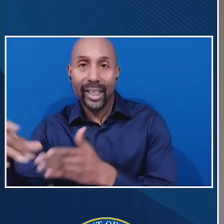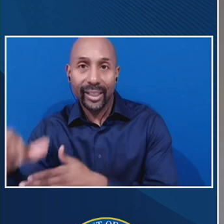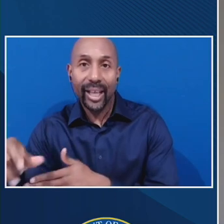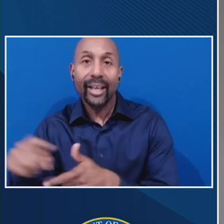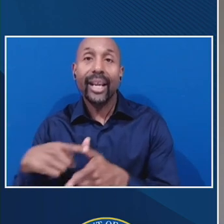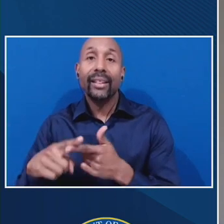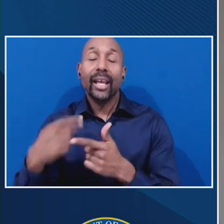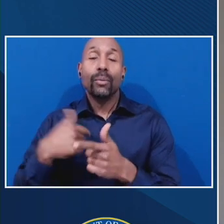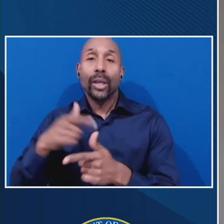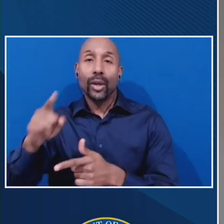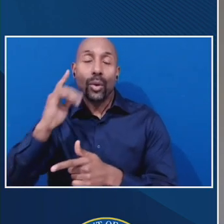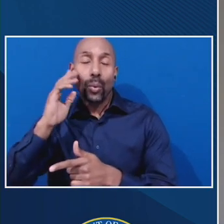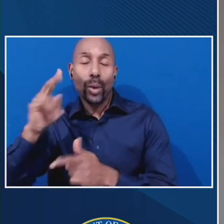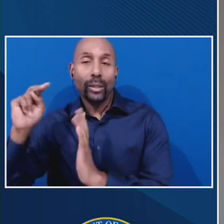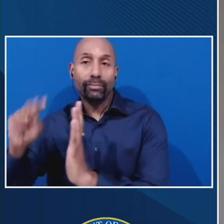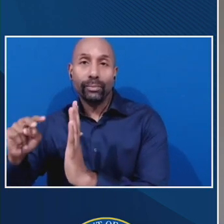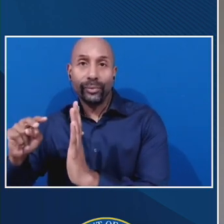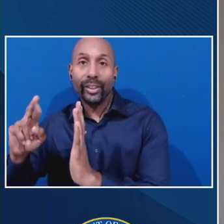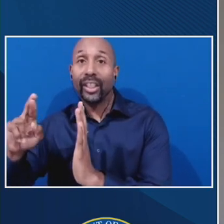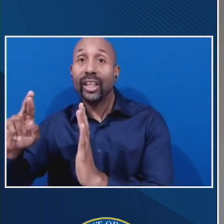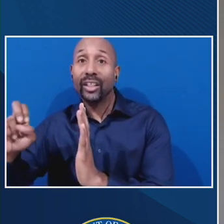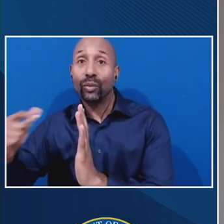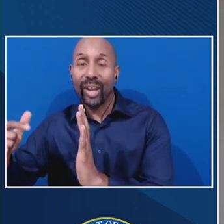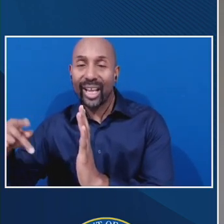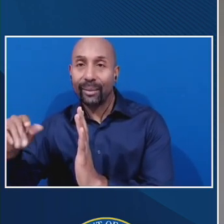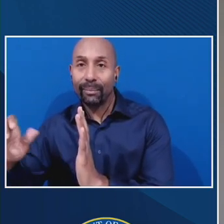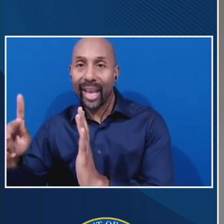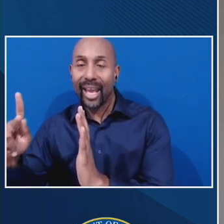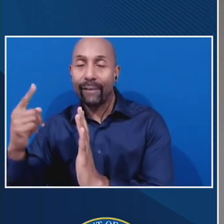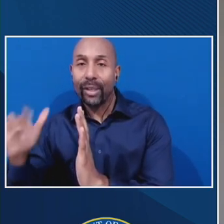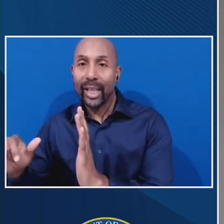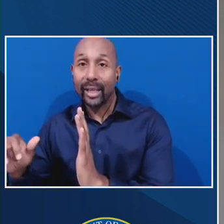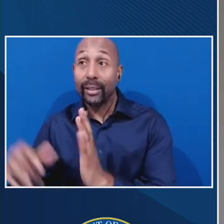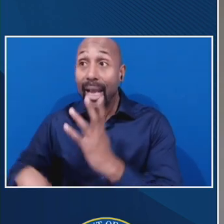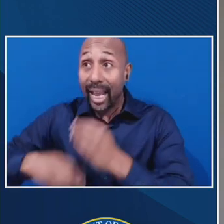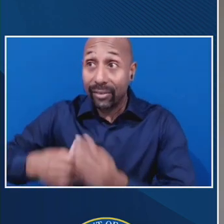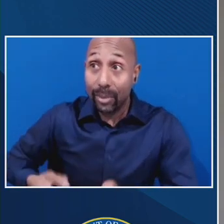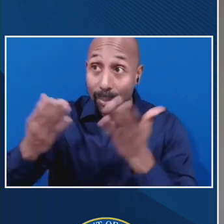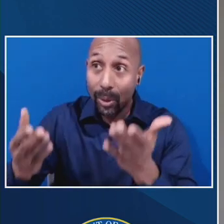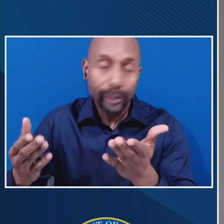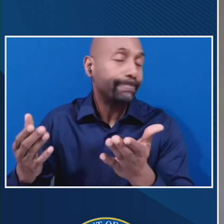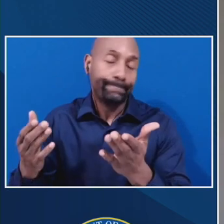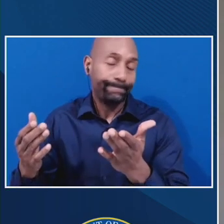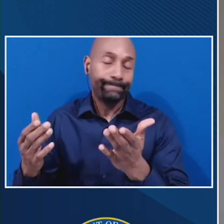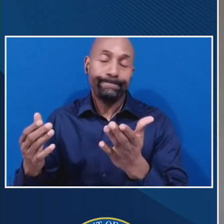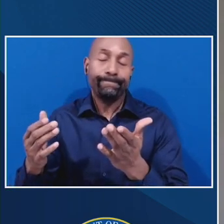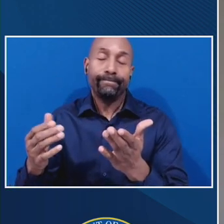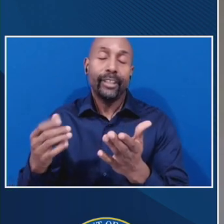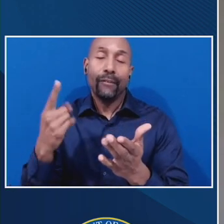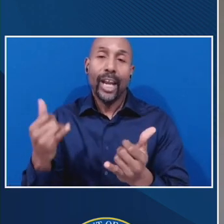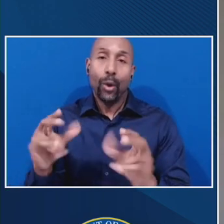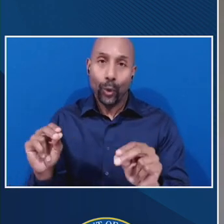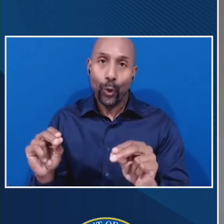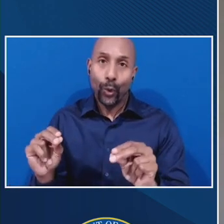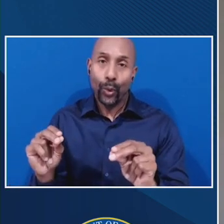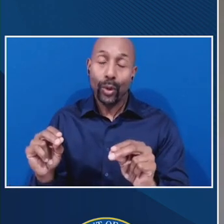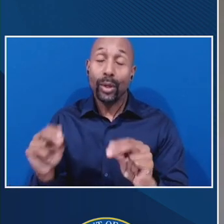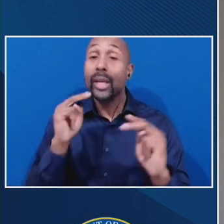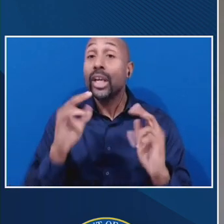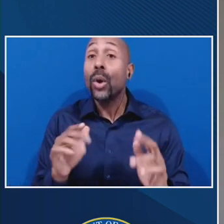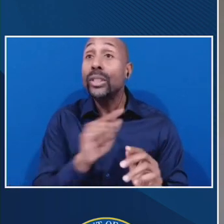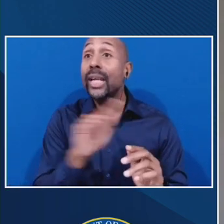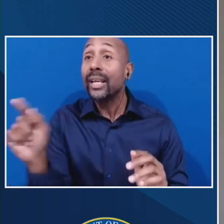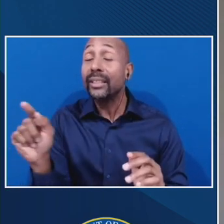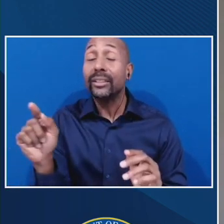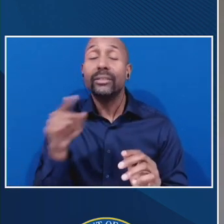We will not be sharing additional proposals at this time. Um, the negotiators, you are always, always